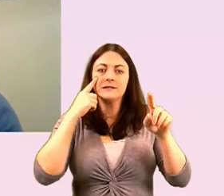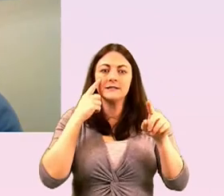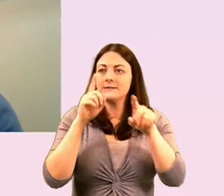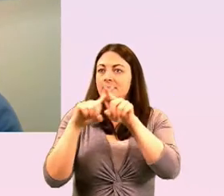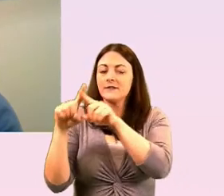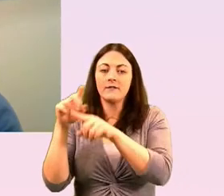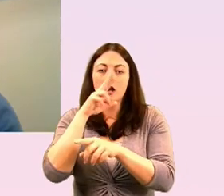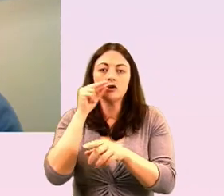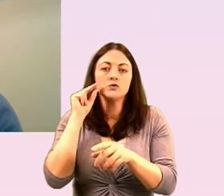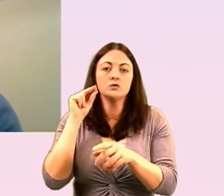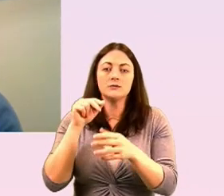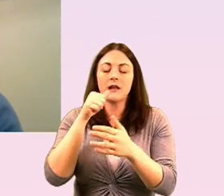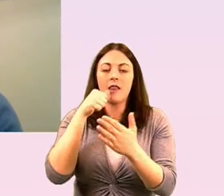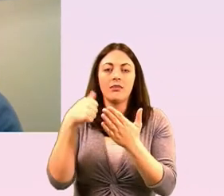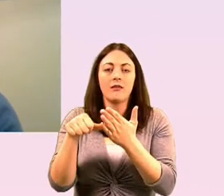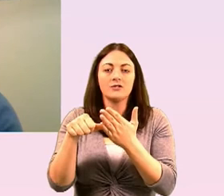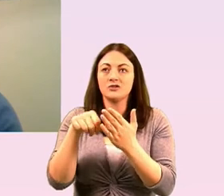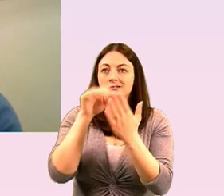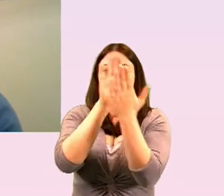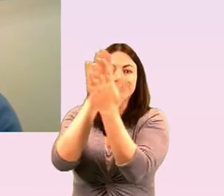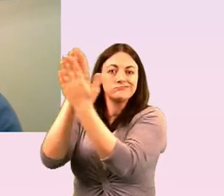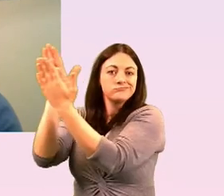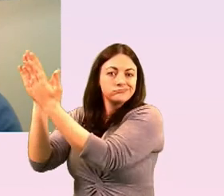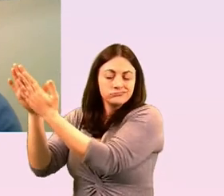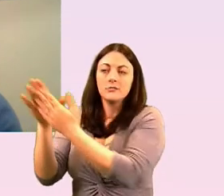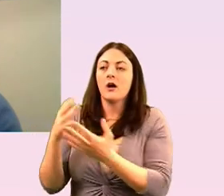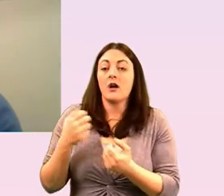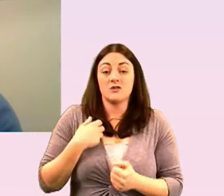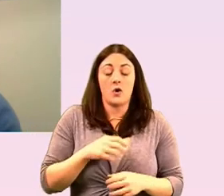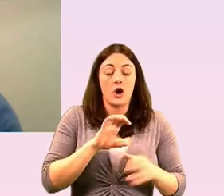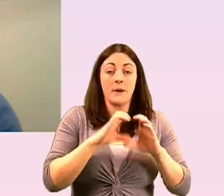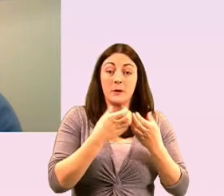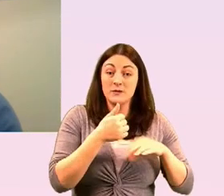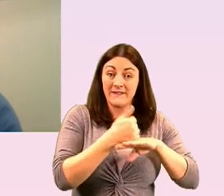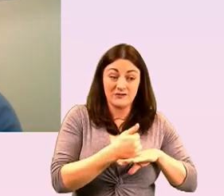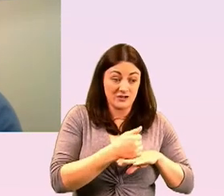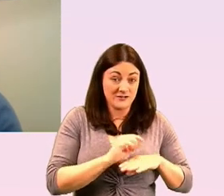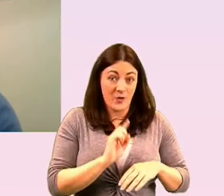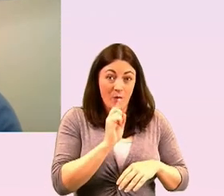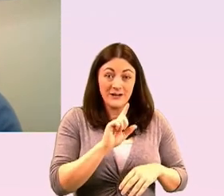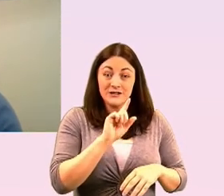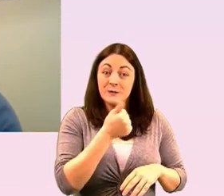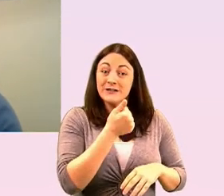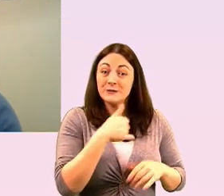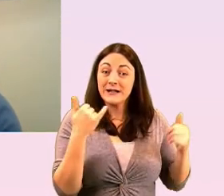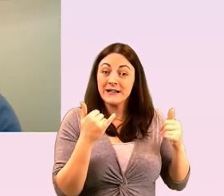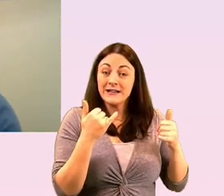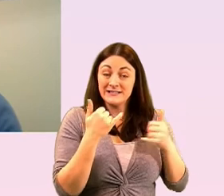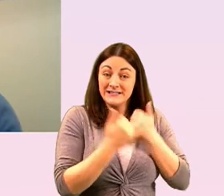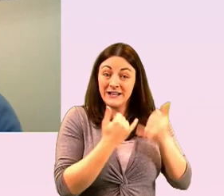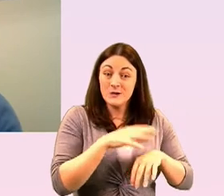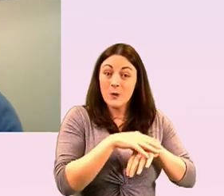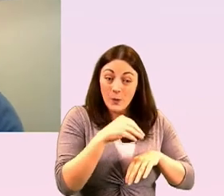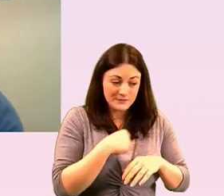on that so gcn is 33 and community foundation is only 21 so um you know lots of celebration uh to be done